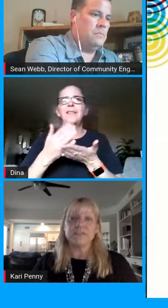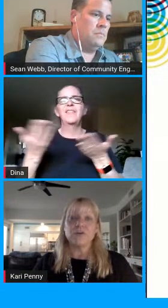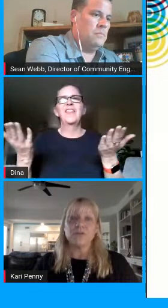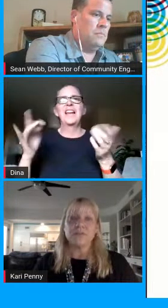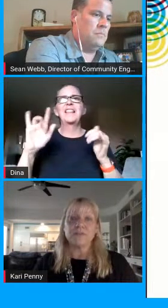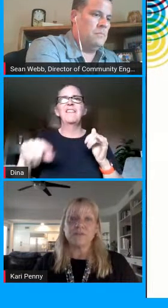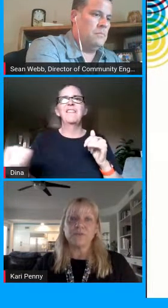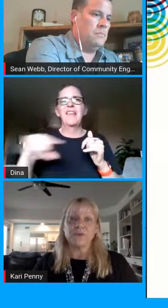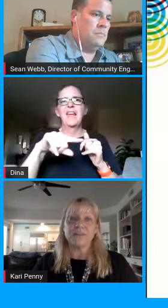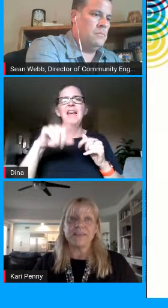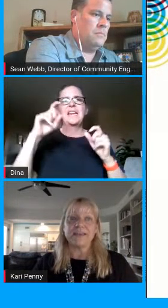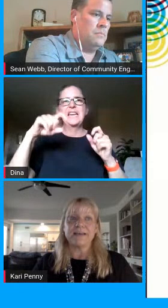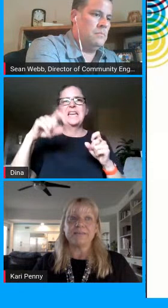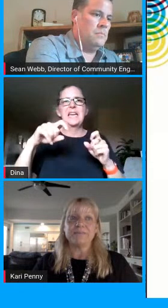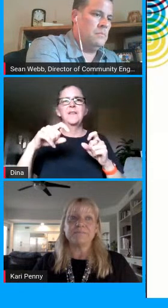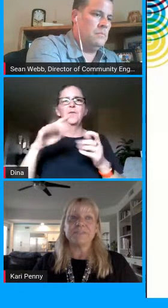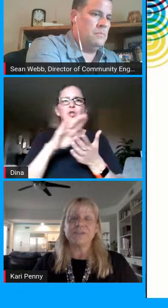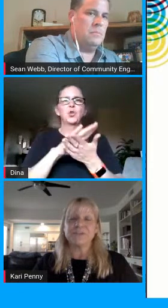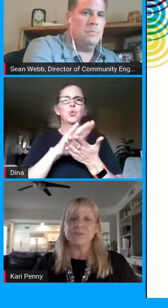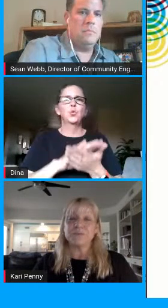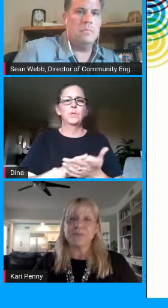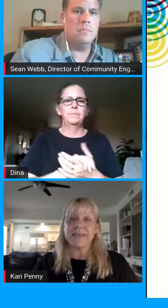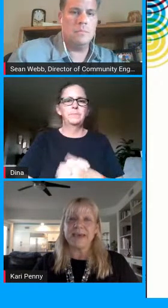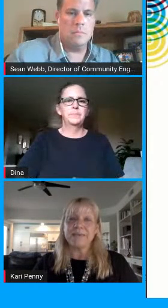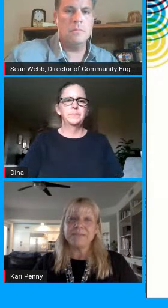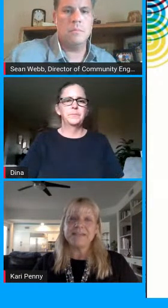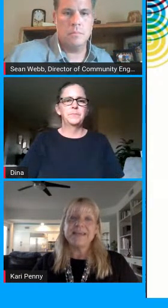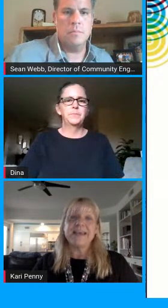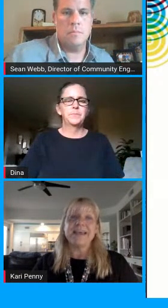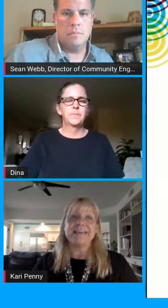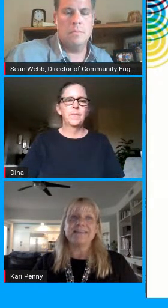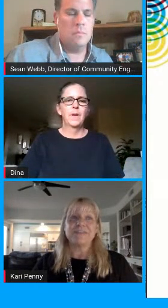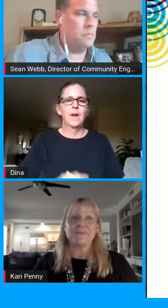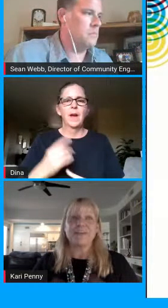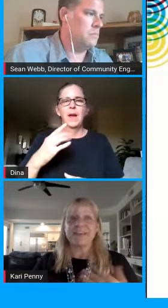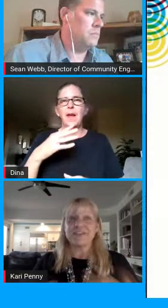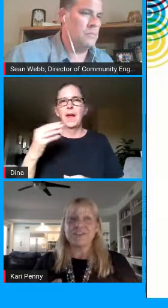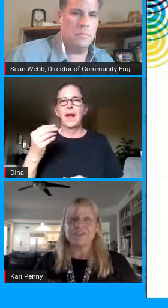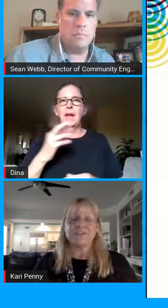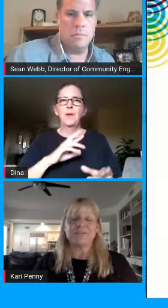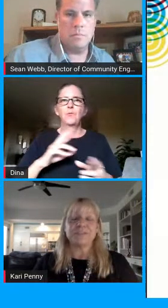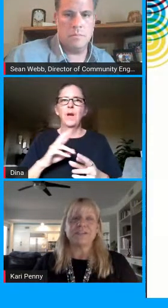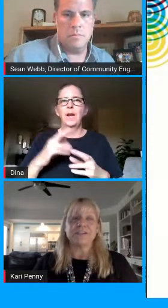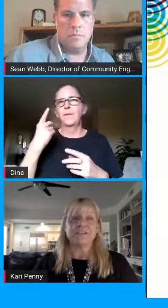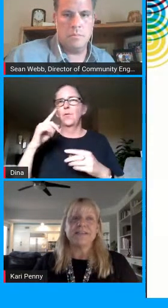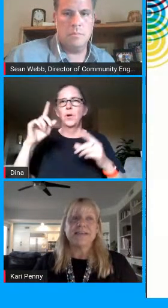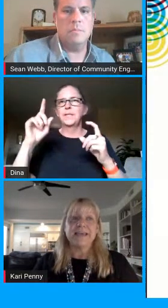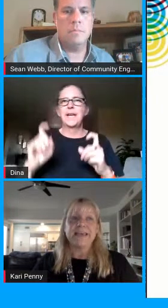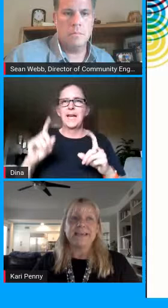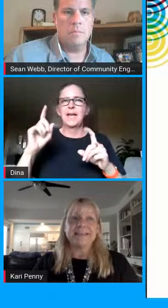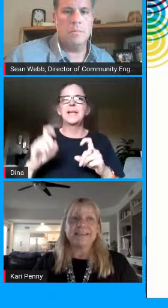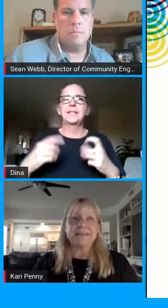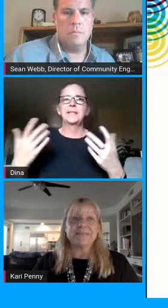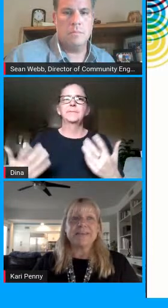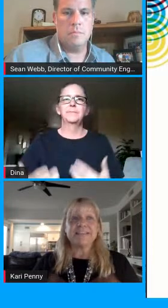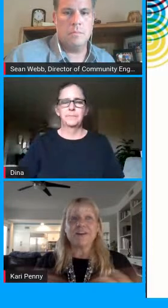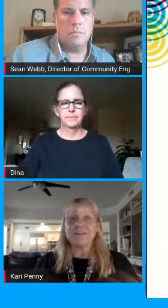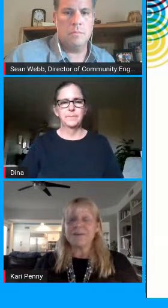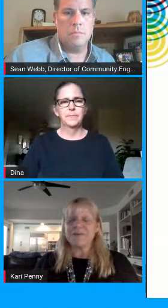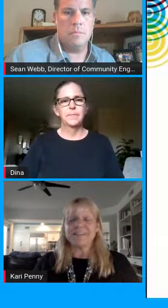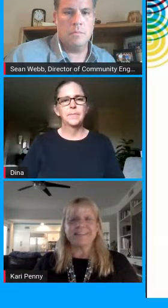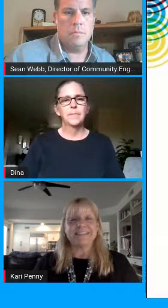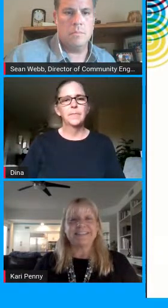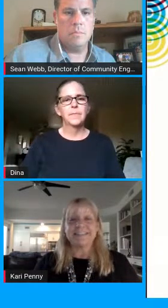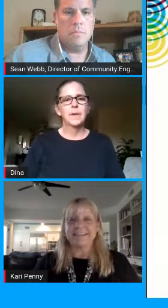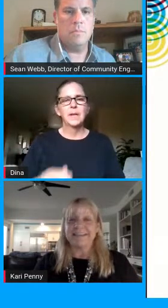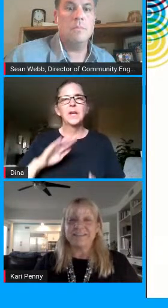siblings know that those are where the materials will be kept and that where they can share those materials and um it's